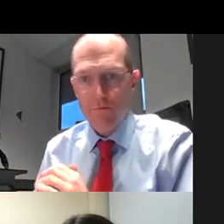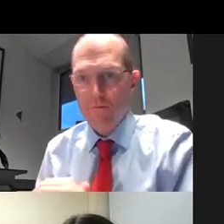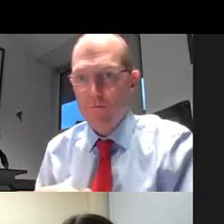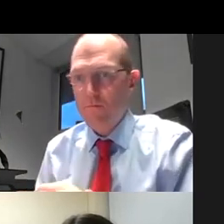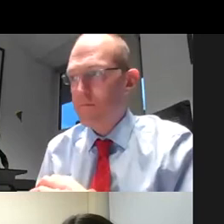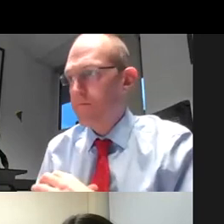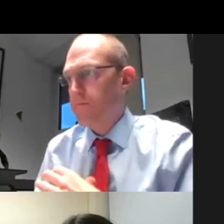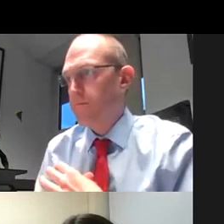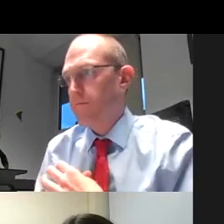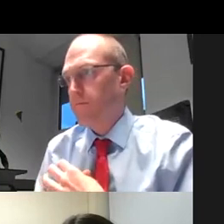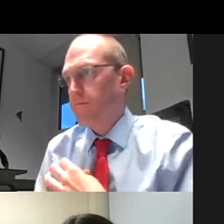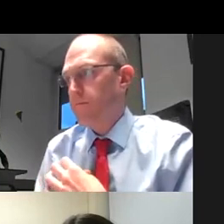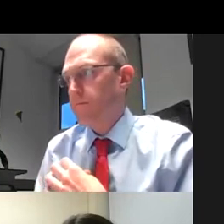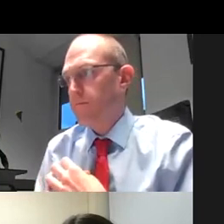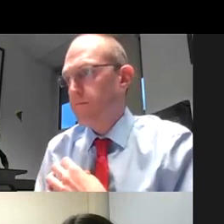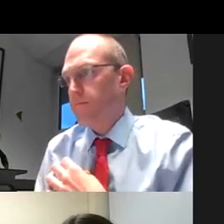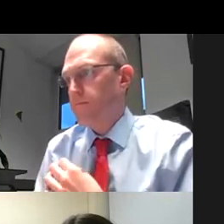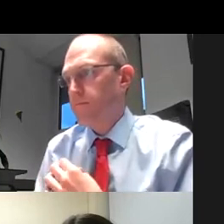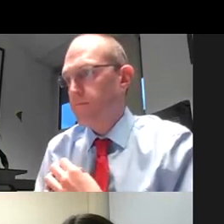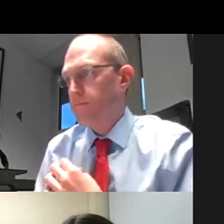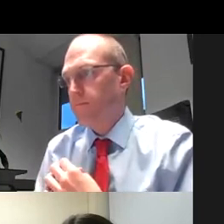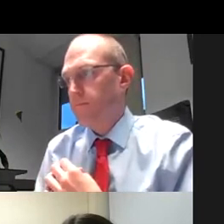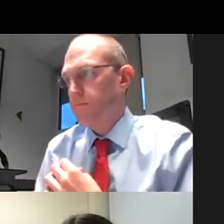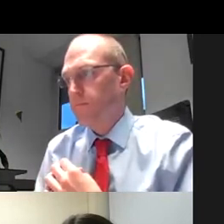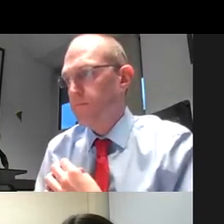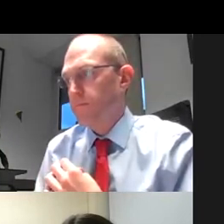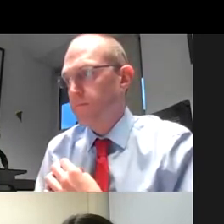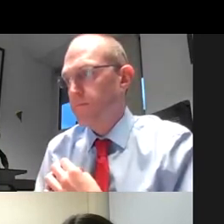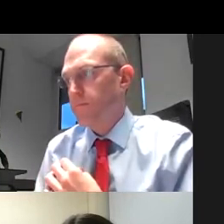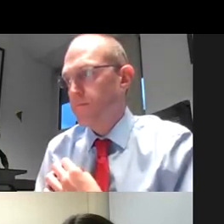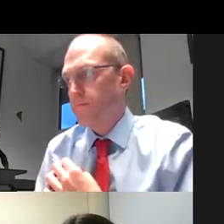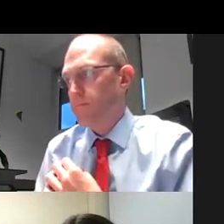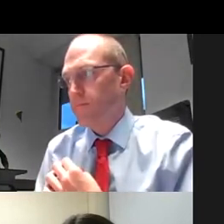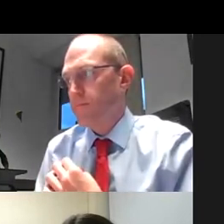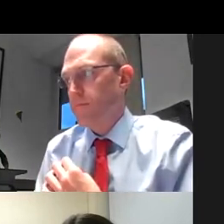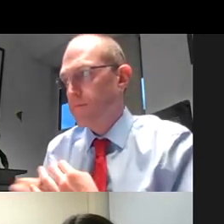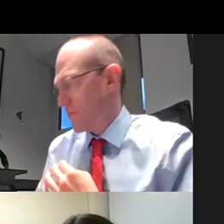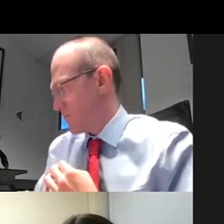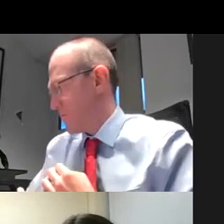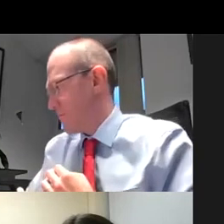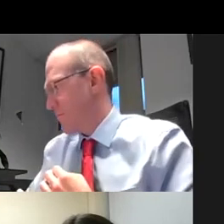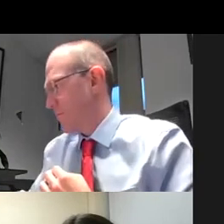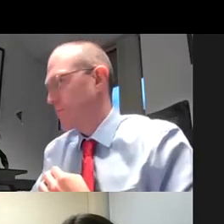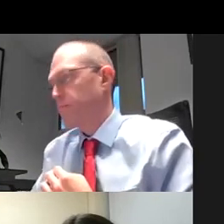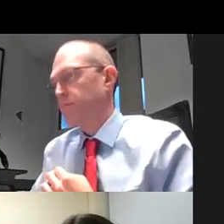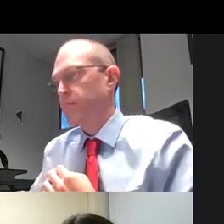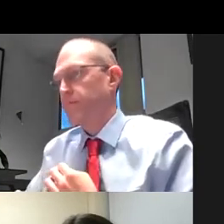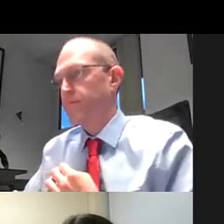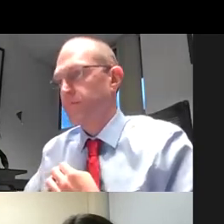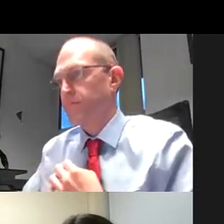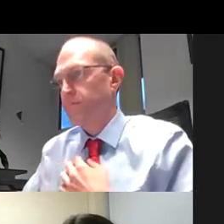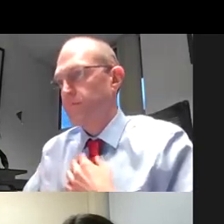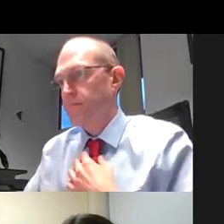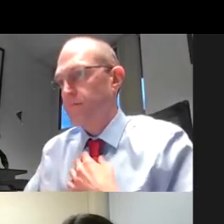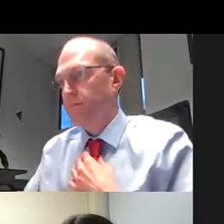melin uh is a self-advocate and melin works very closely with us at the trinity center for aging and intellectual